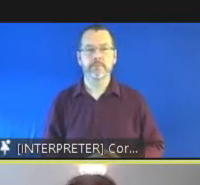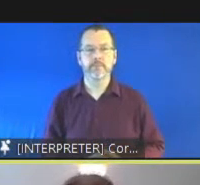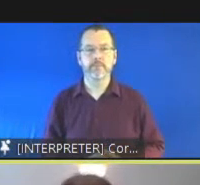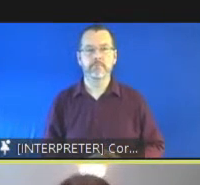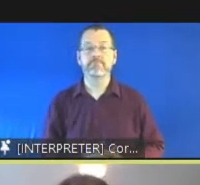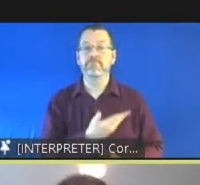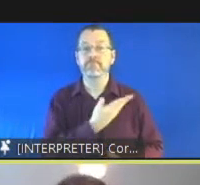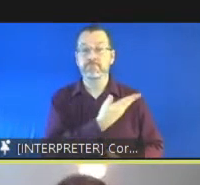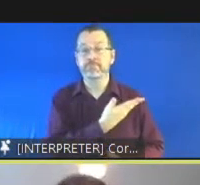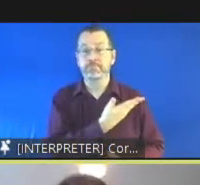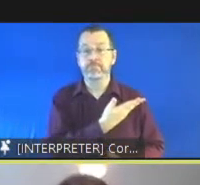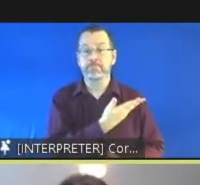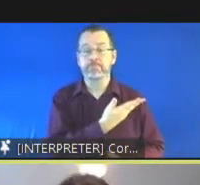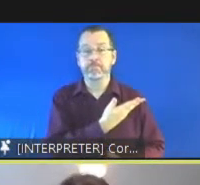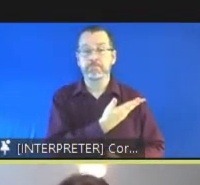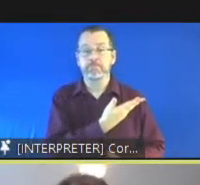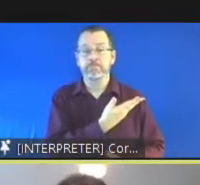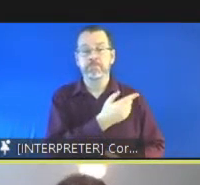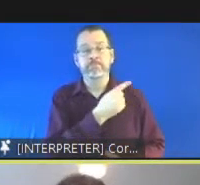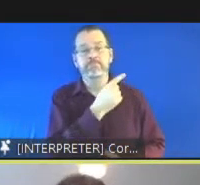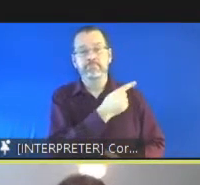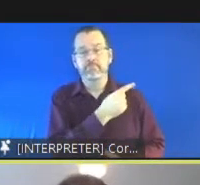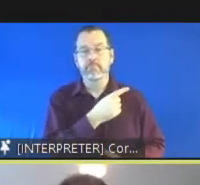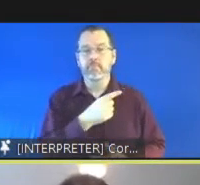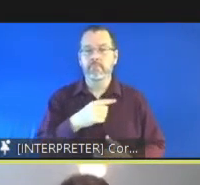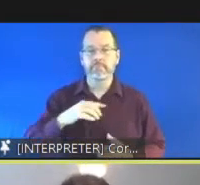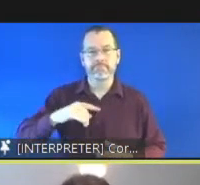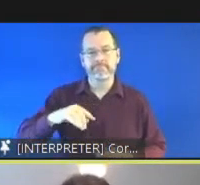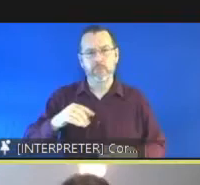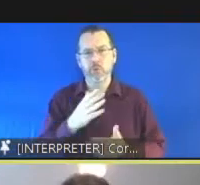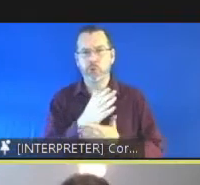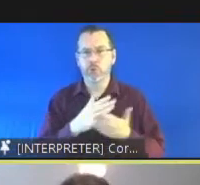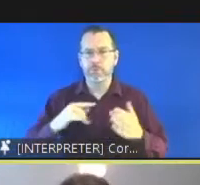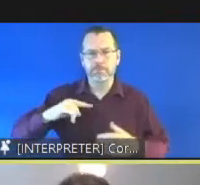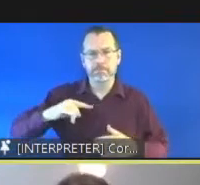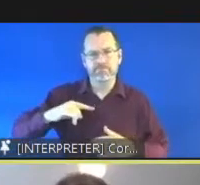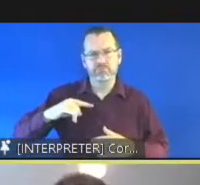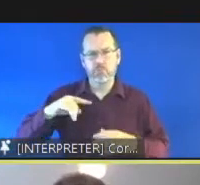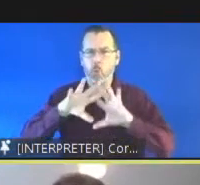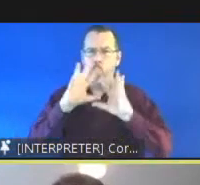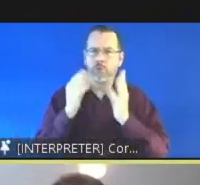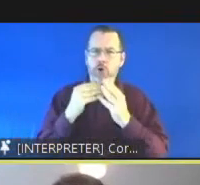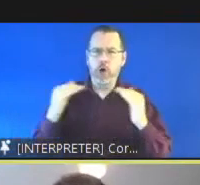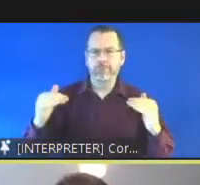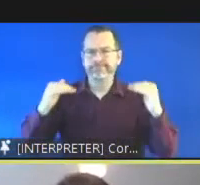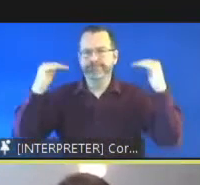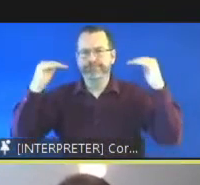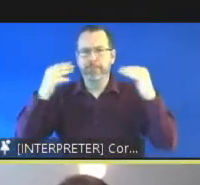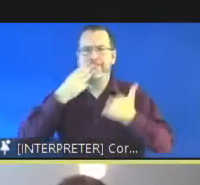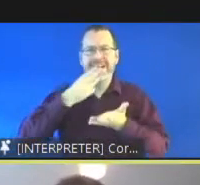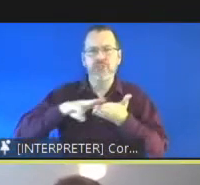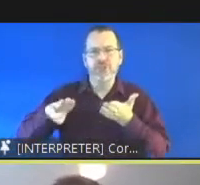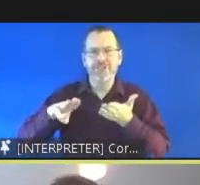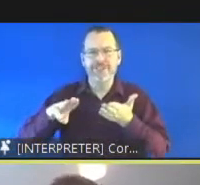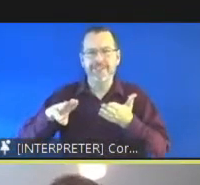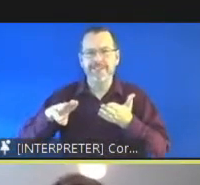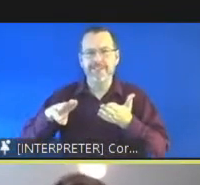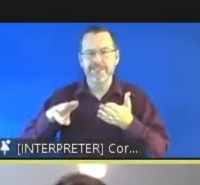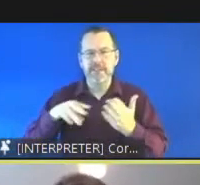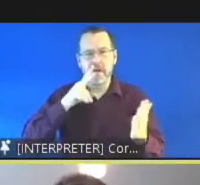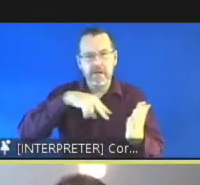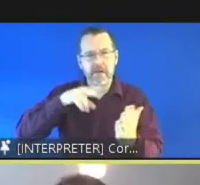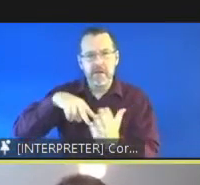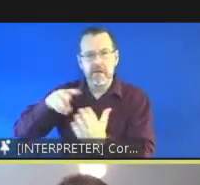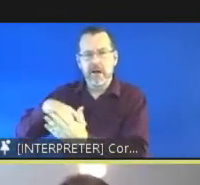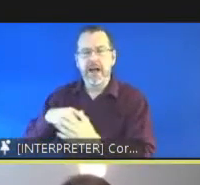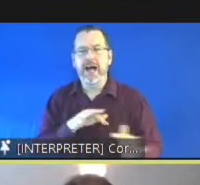some of the high level messages that we found have come out of a year